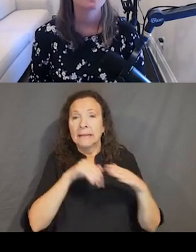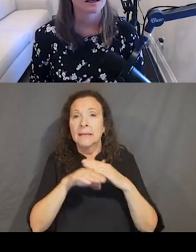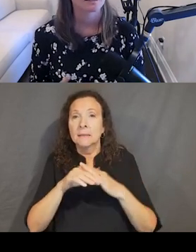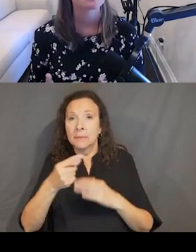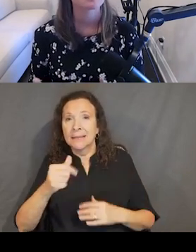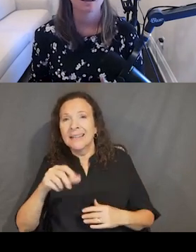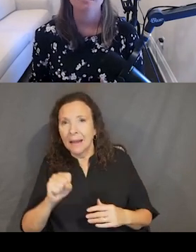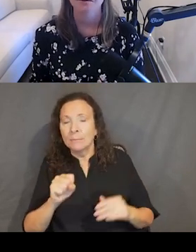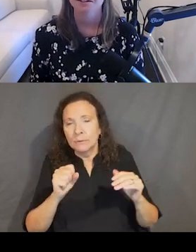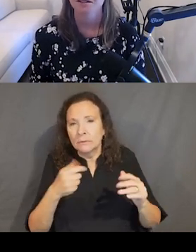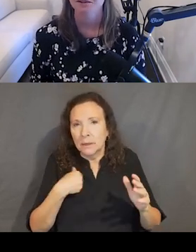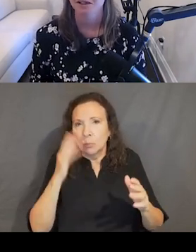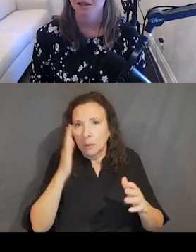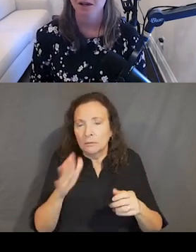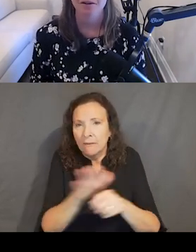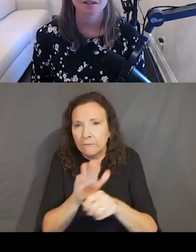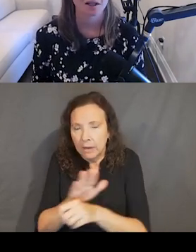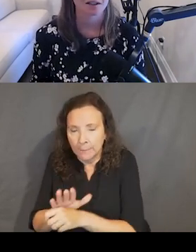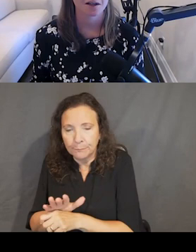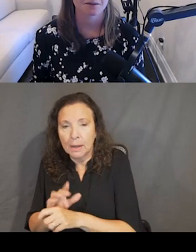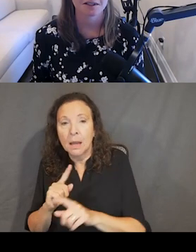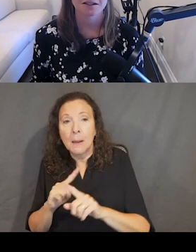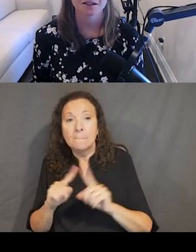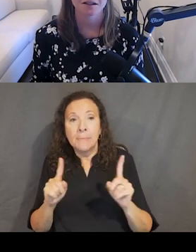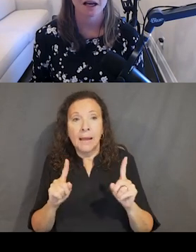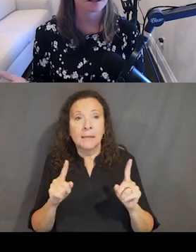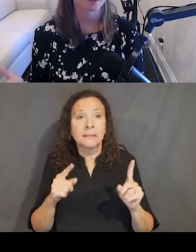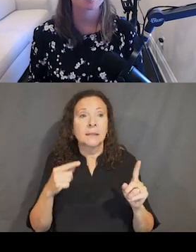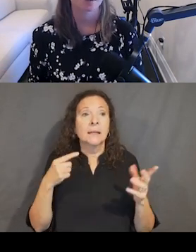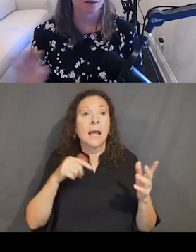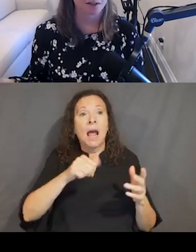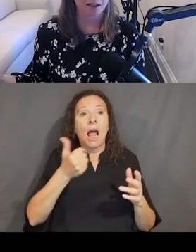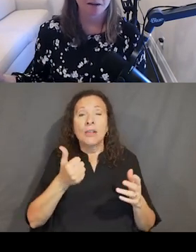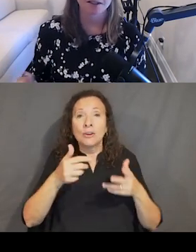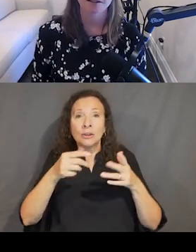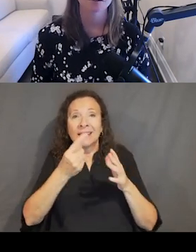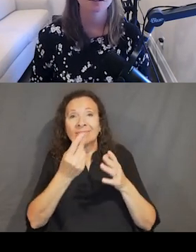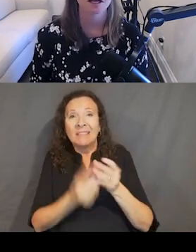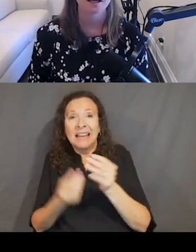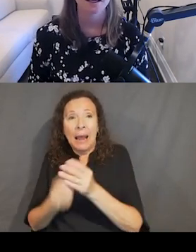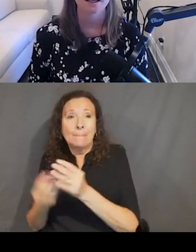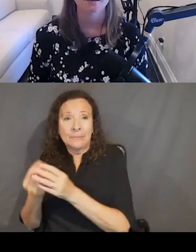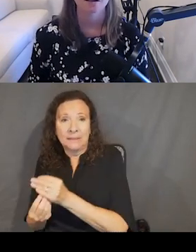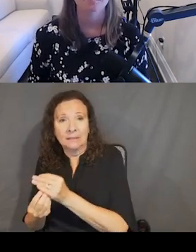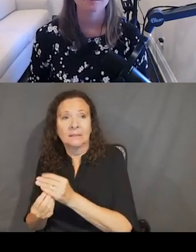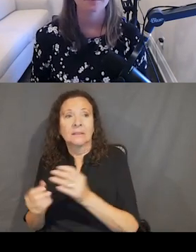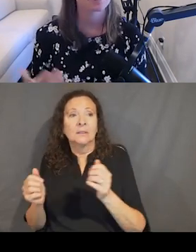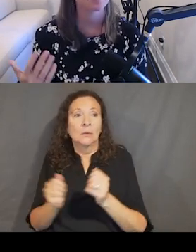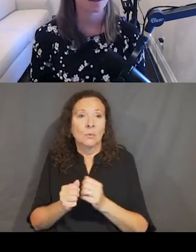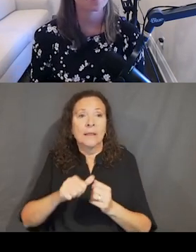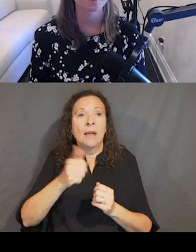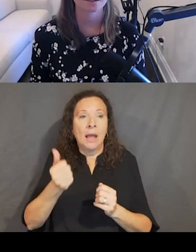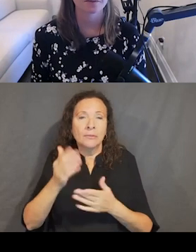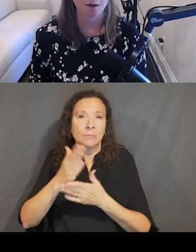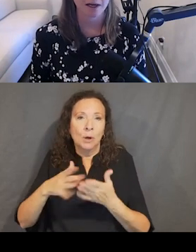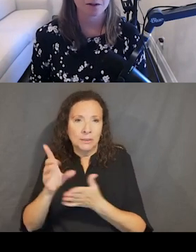Remaining gaps for accessibility come down to other design and documentation aspects that are outside of design tokens. And so, for